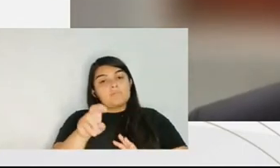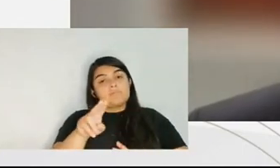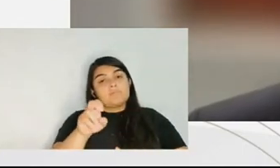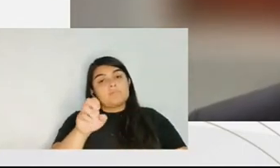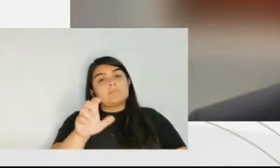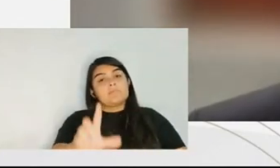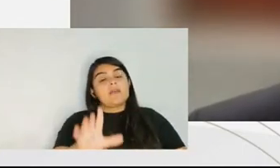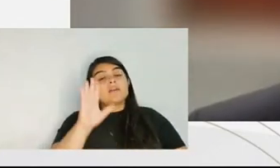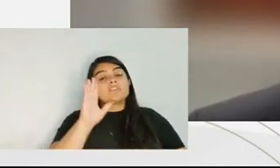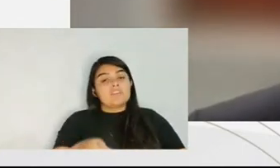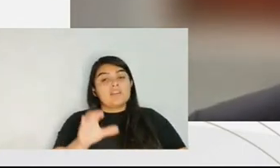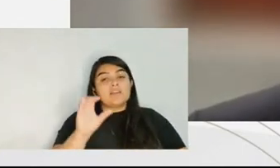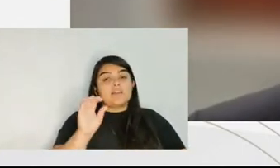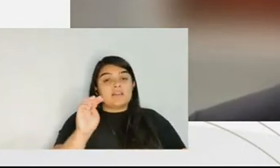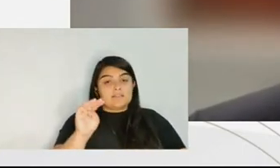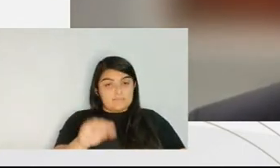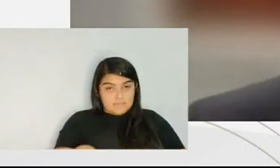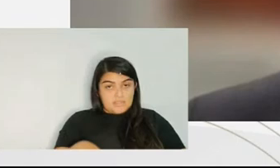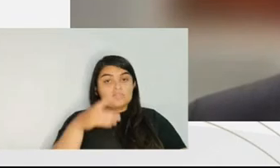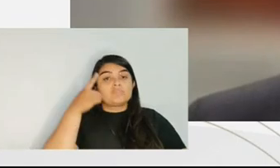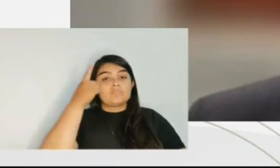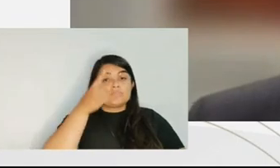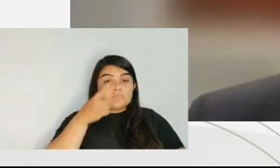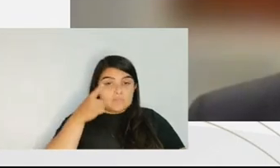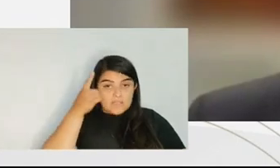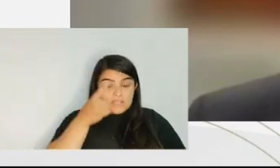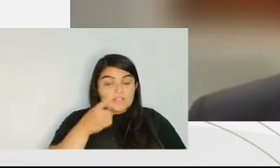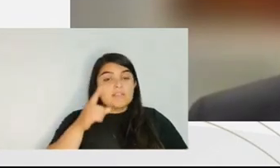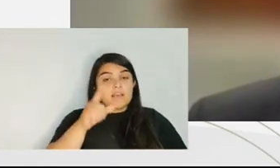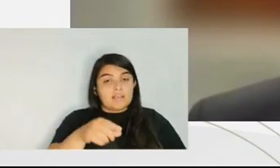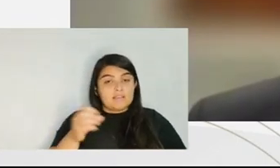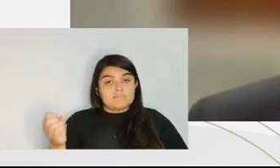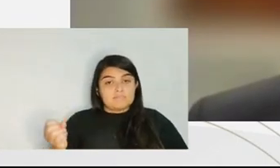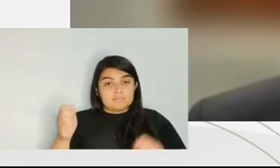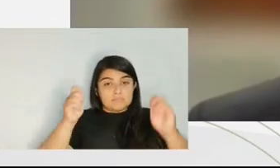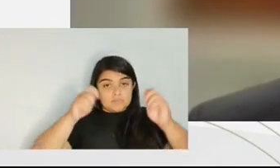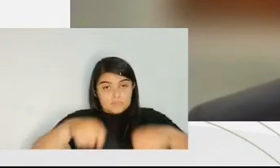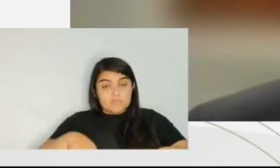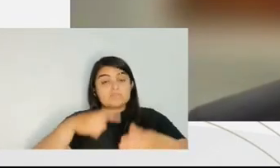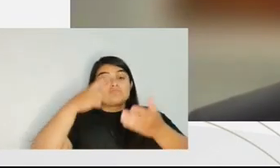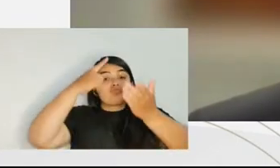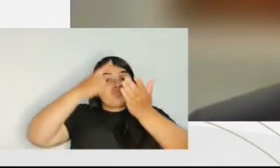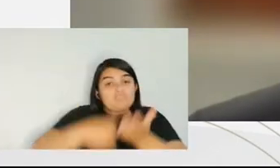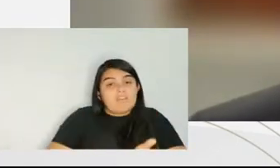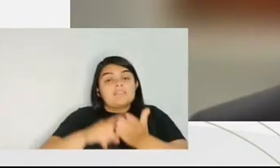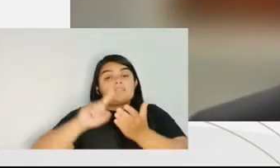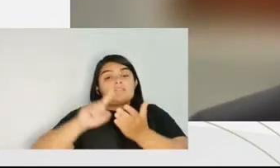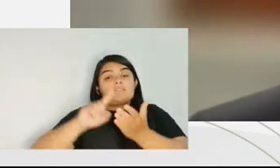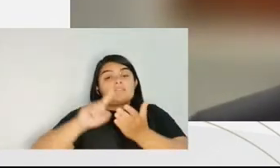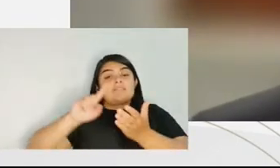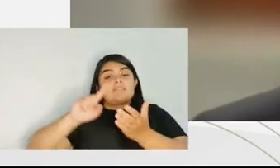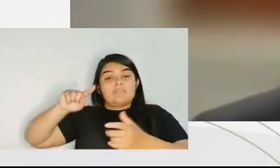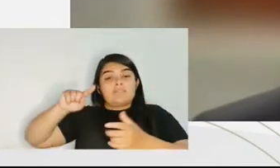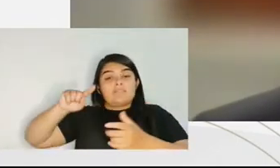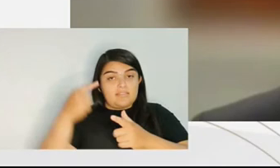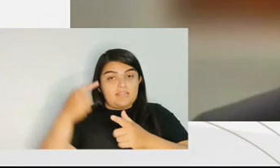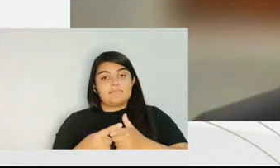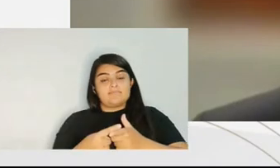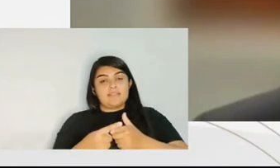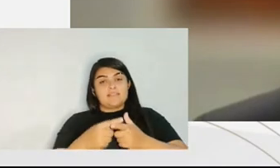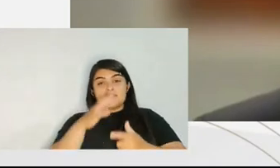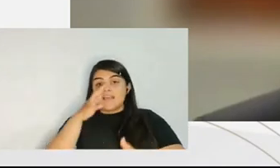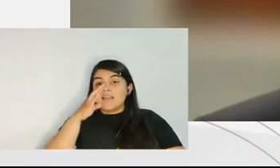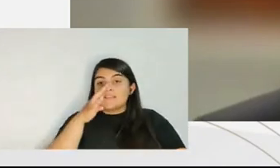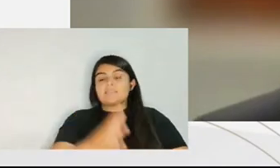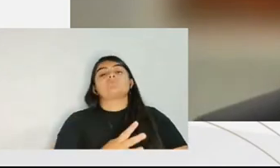plea bargaining. They are just different ways that we say it here in Brazil. So all these things, when we think about the